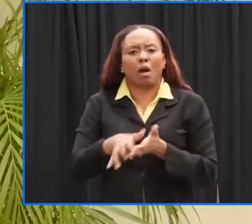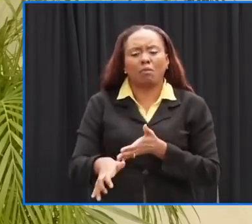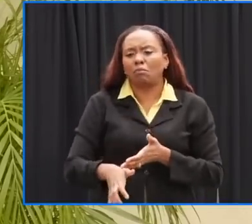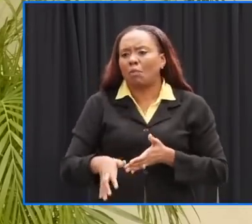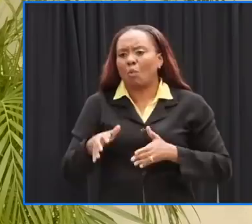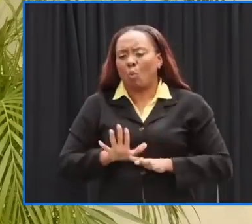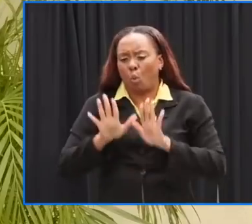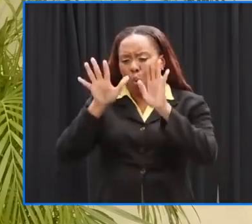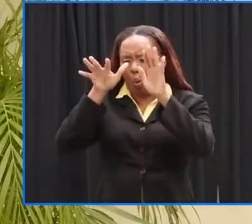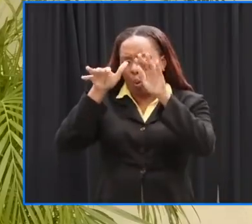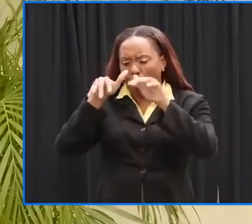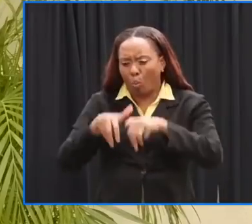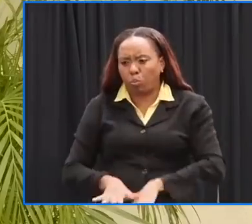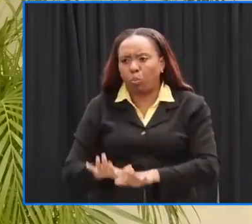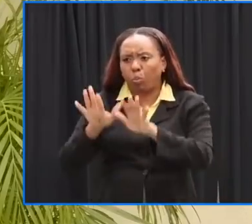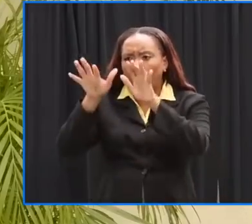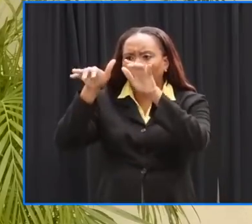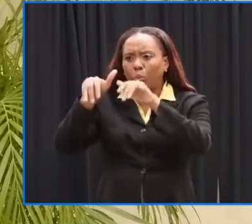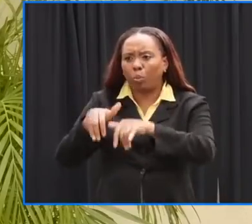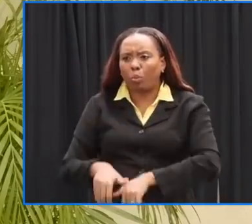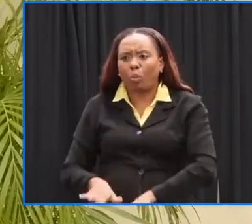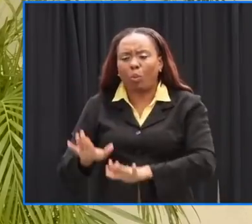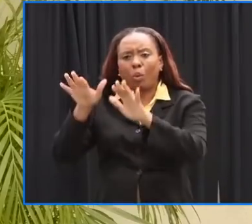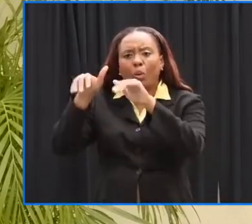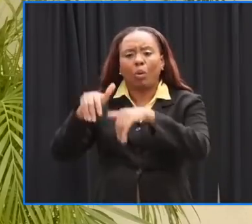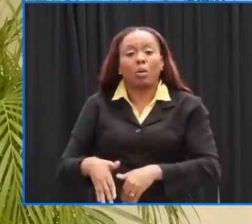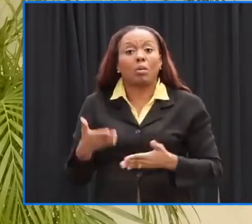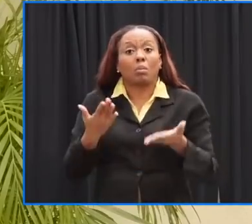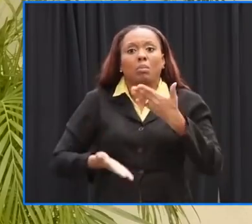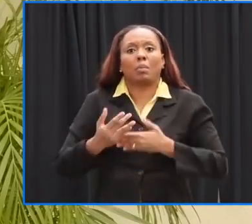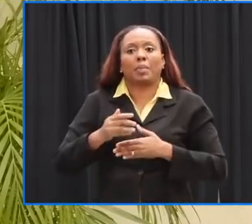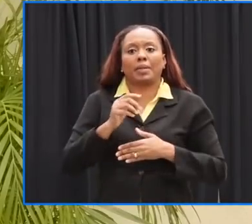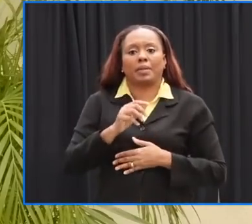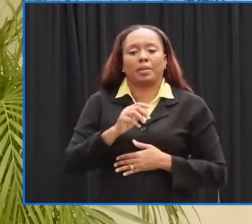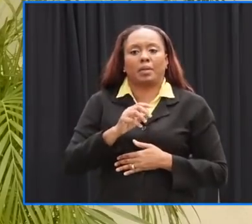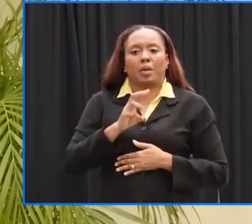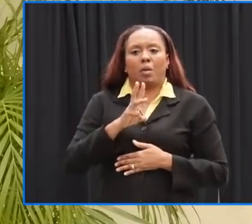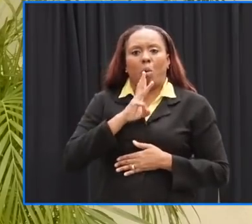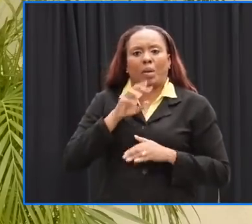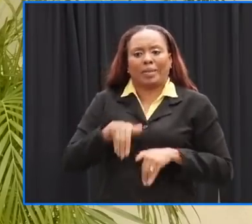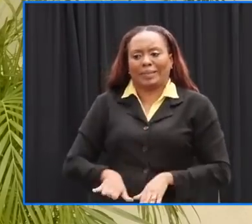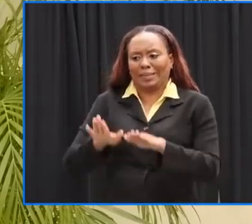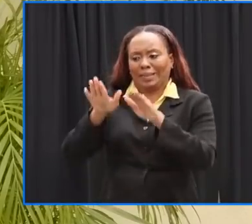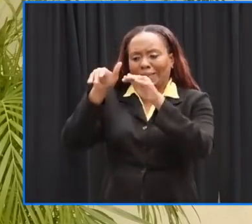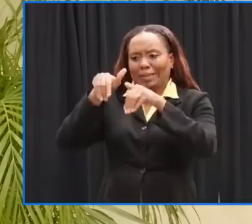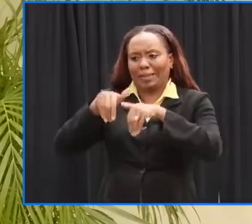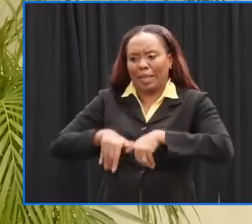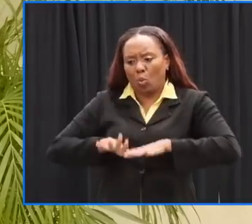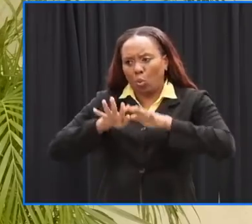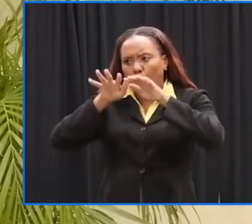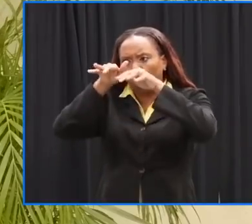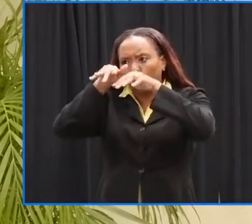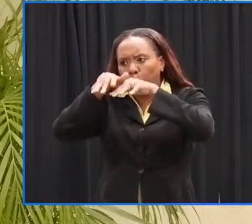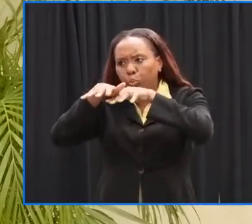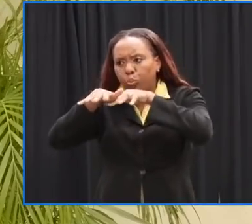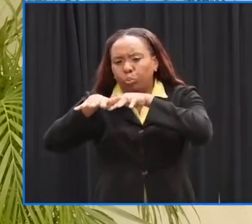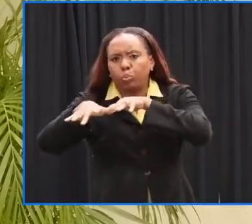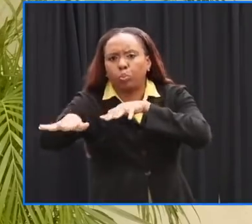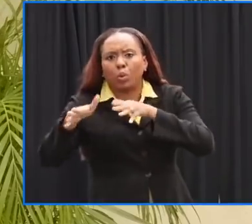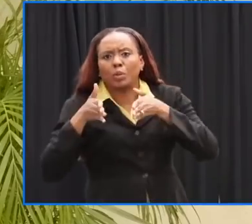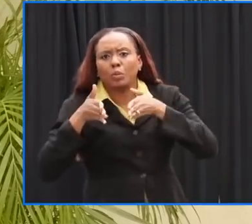beach erosion and possibly some water coming to some roads like in six months area which is notorious when we have